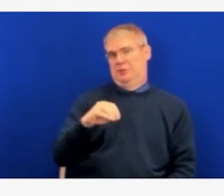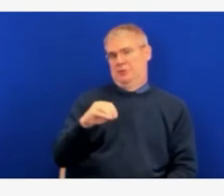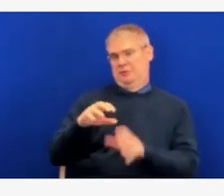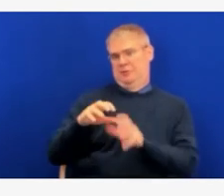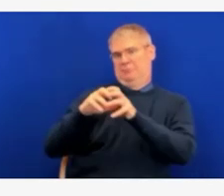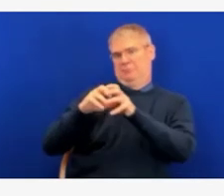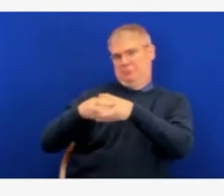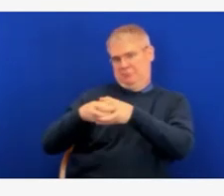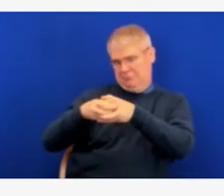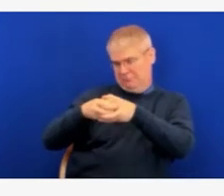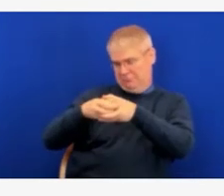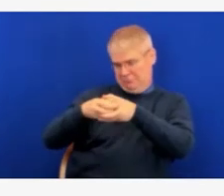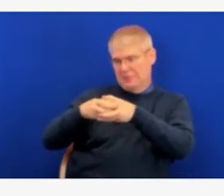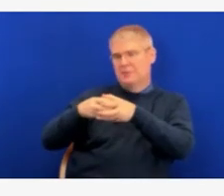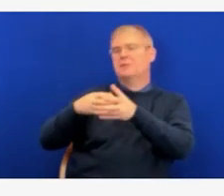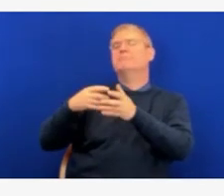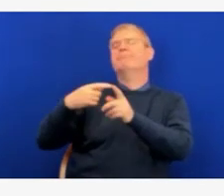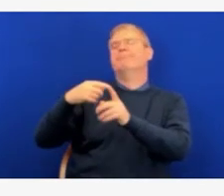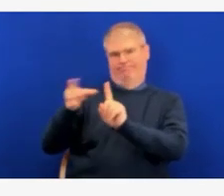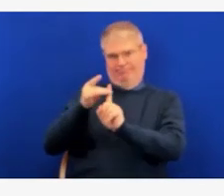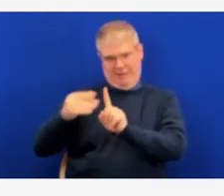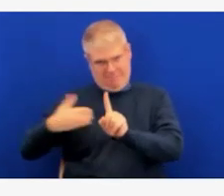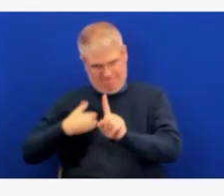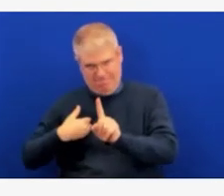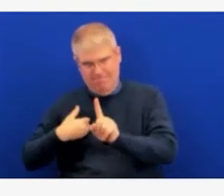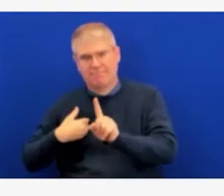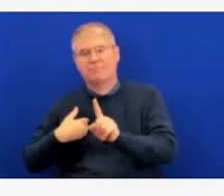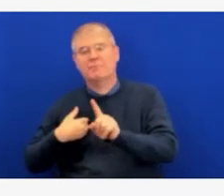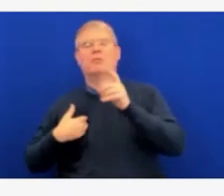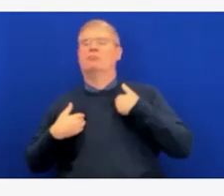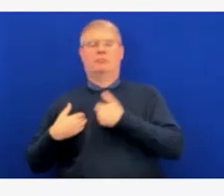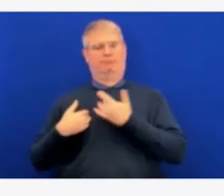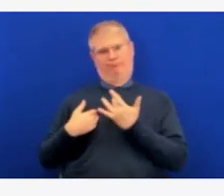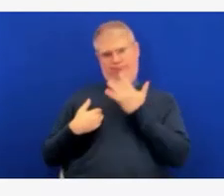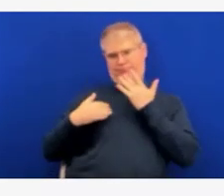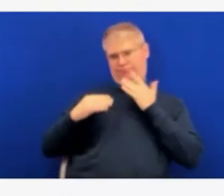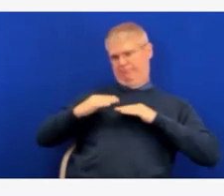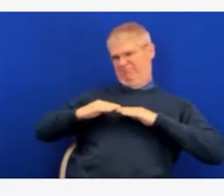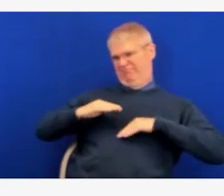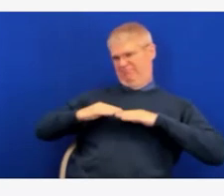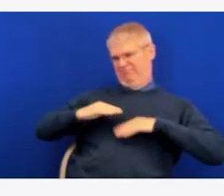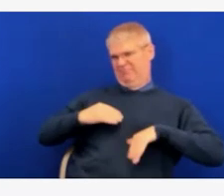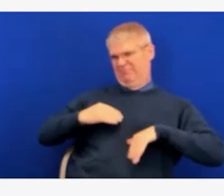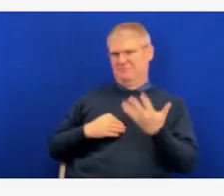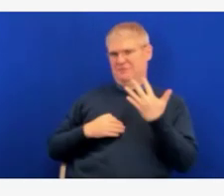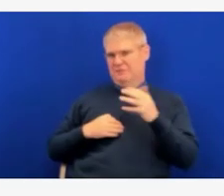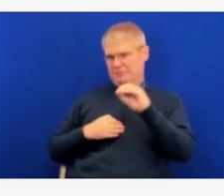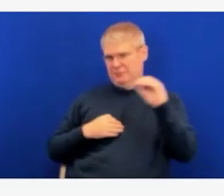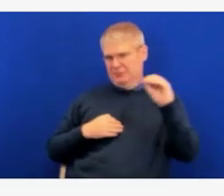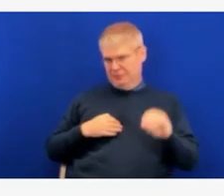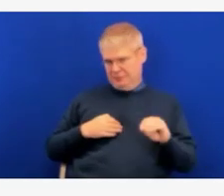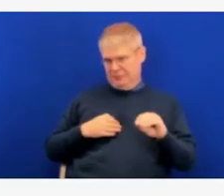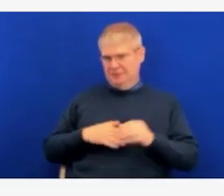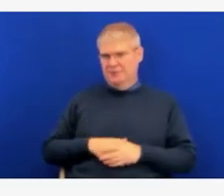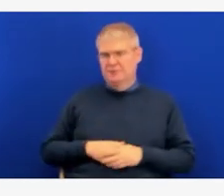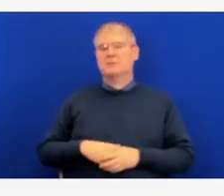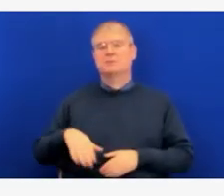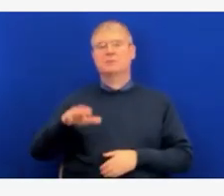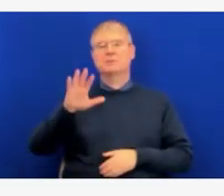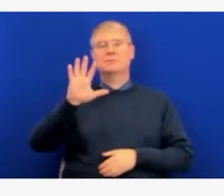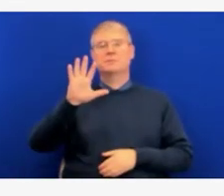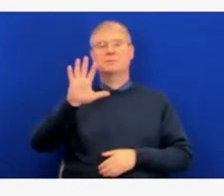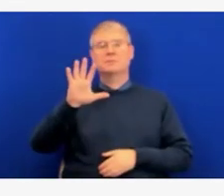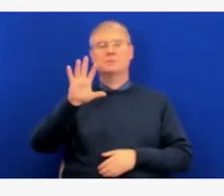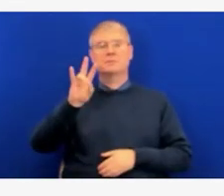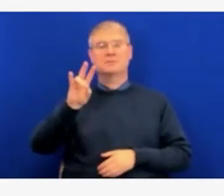However, we are well below the national average at just 57.8% of our population. Our